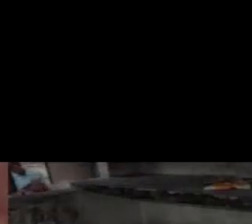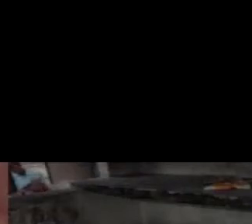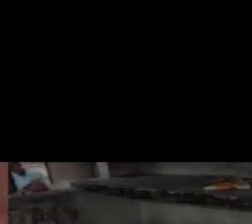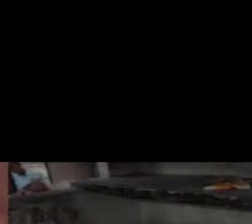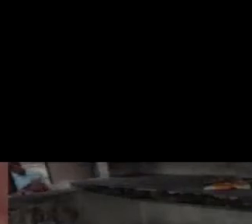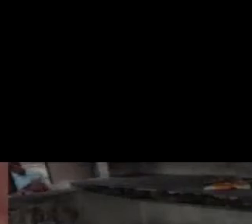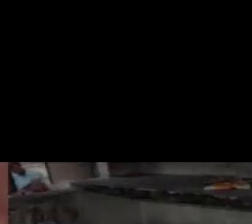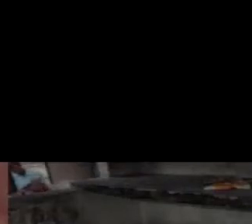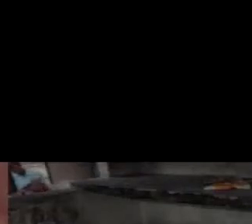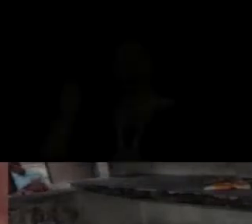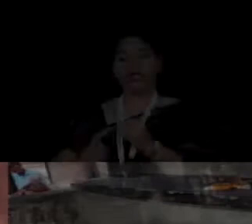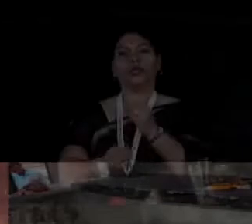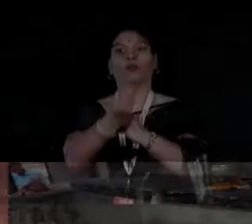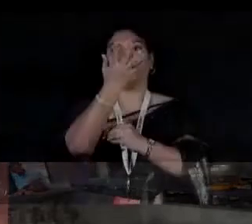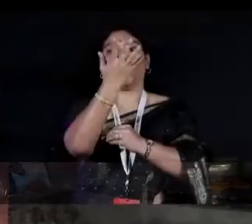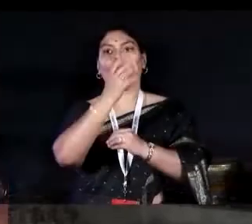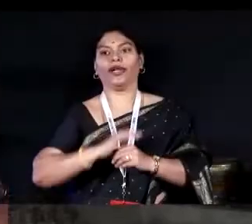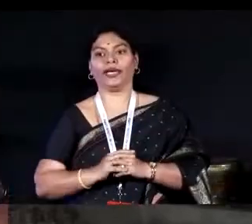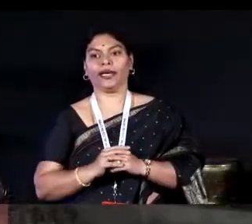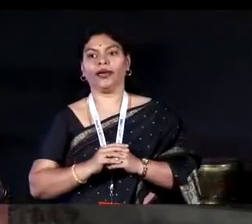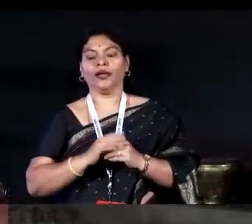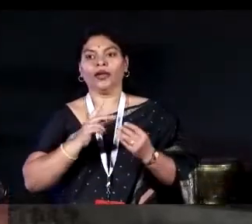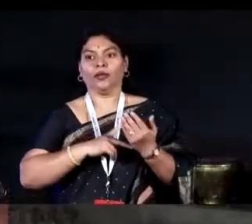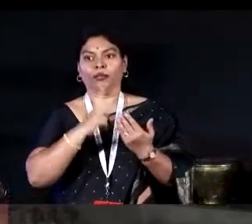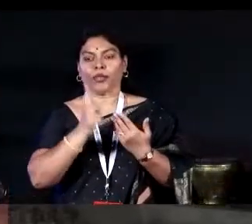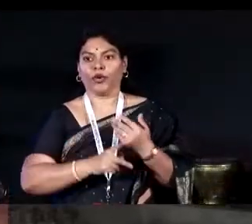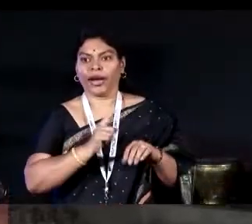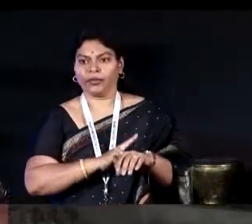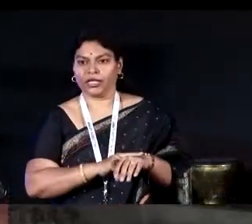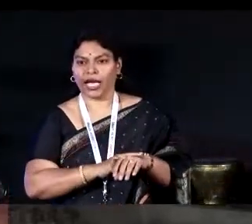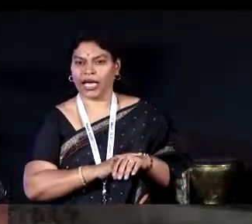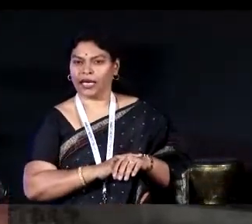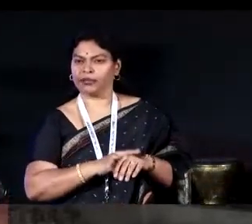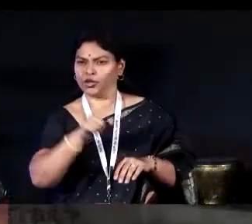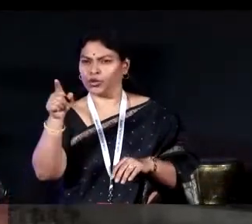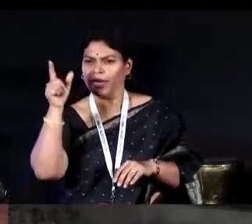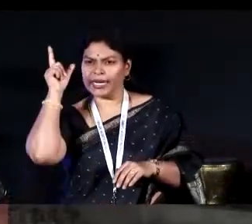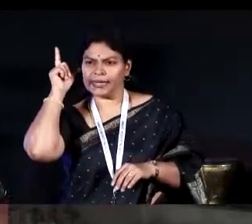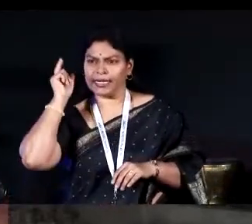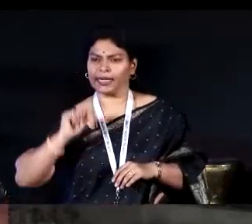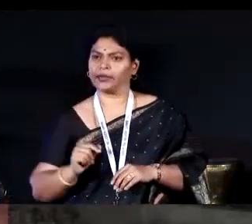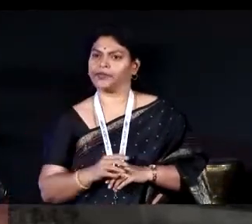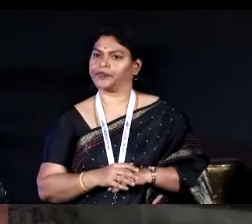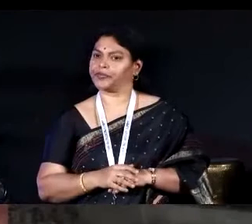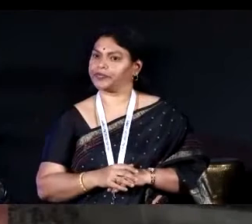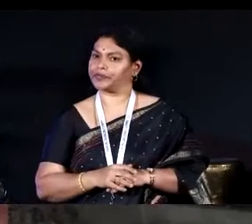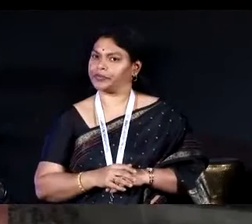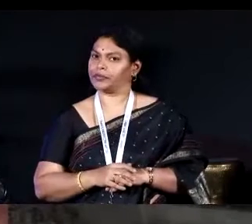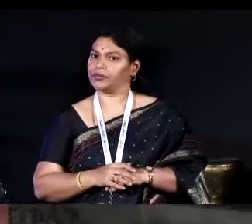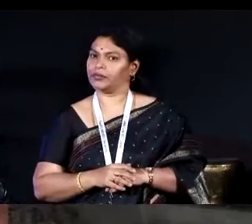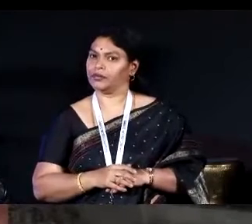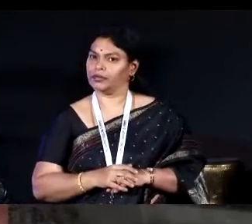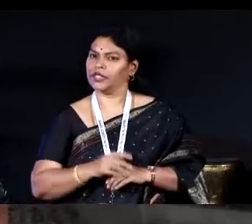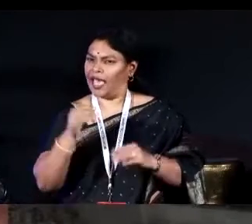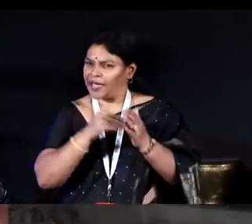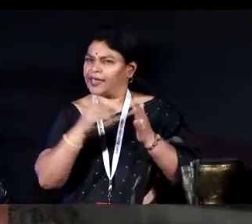In the, you know, morning session I was just sitting with these 6 fellows, you will be listening to them. And one thing which I was